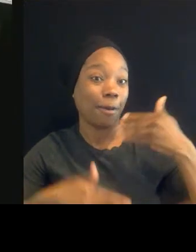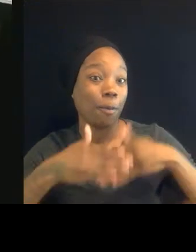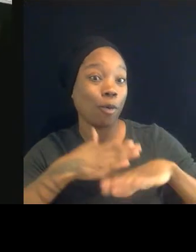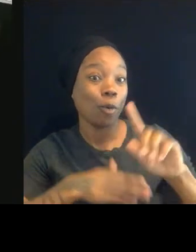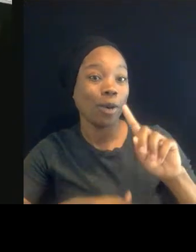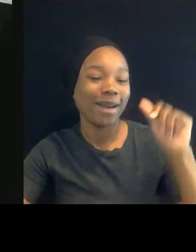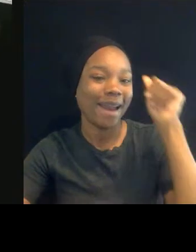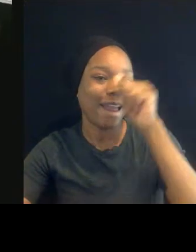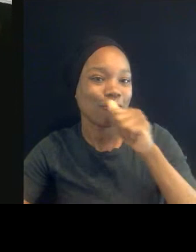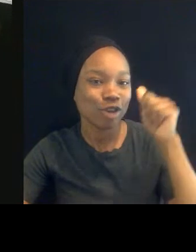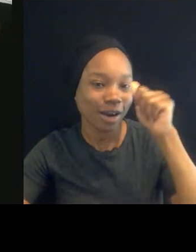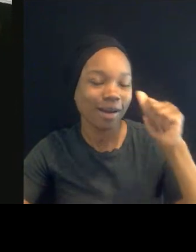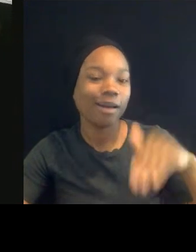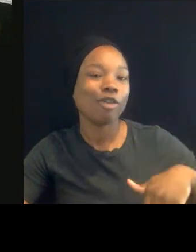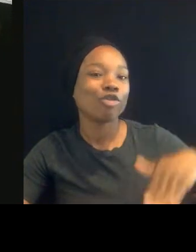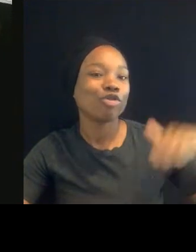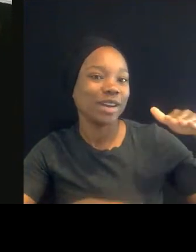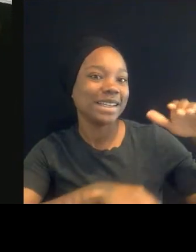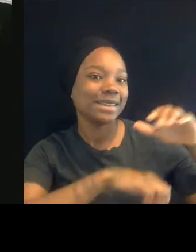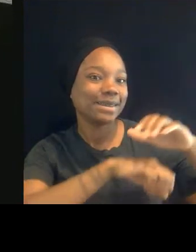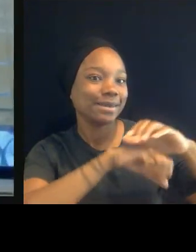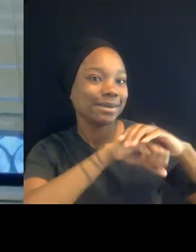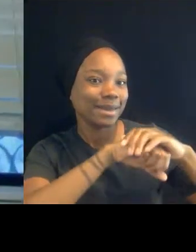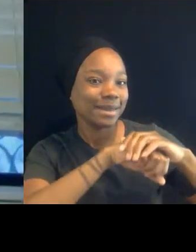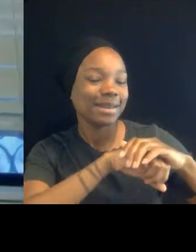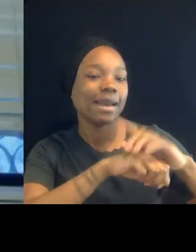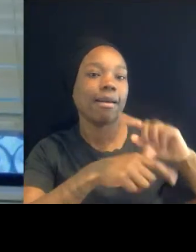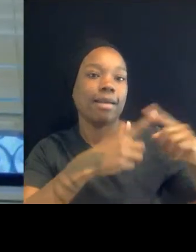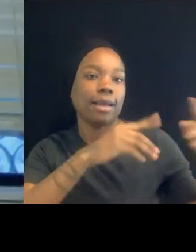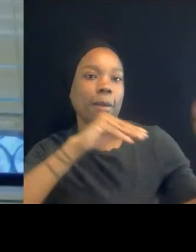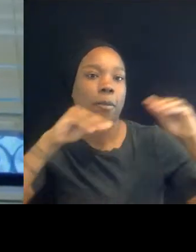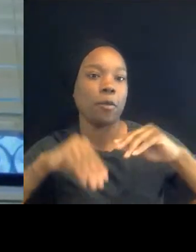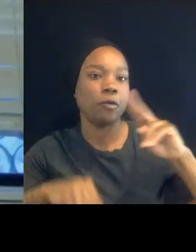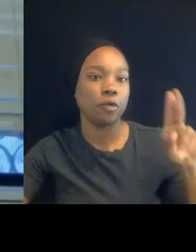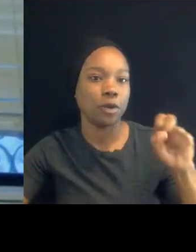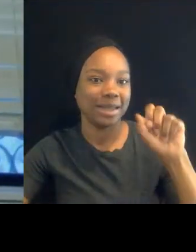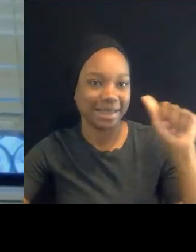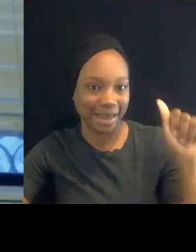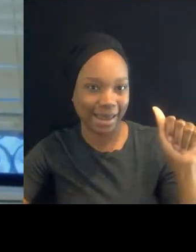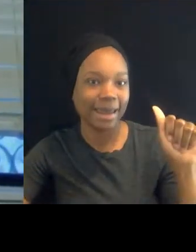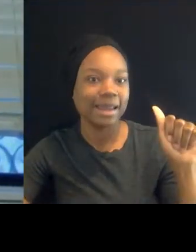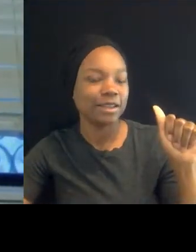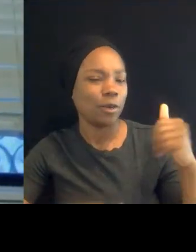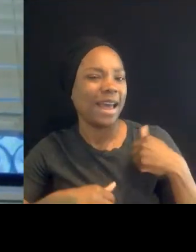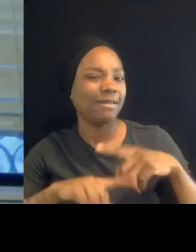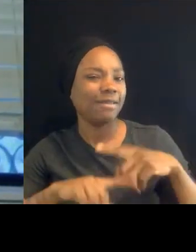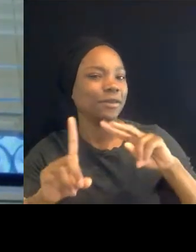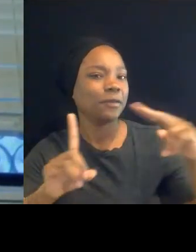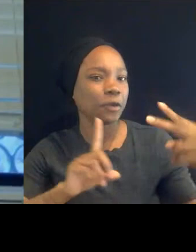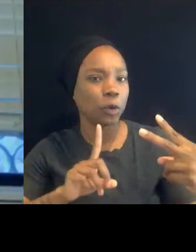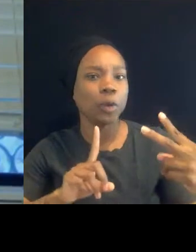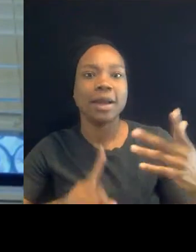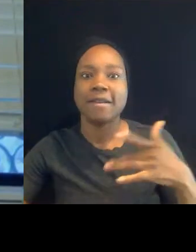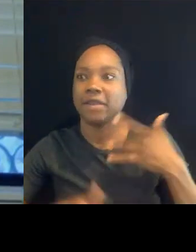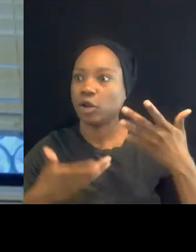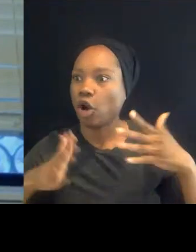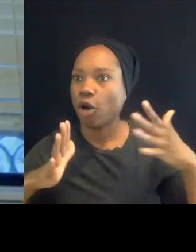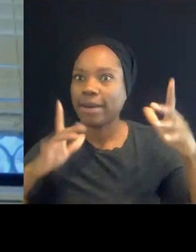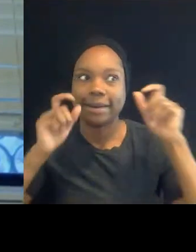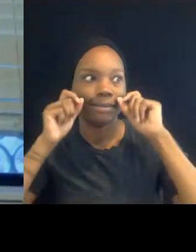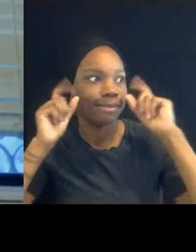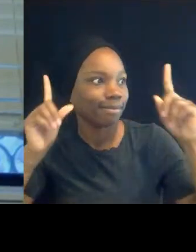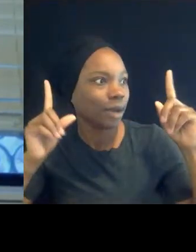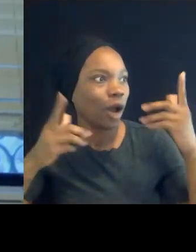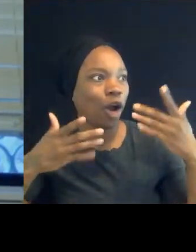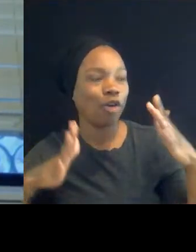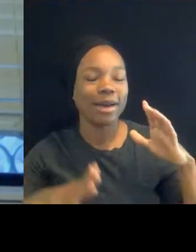me a complete, you think you're conscious already, you know, and it was an experience of me knowing I'm an African person. I've lived in England and